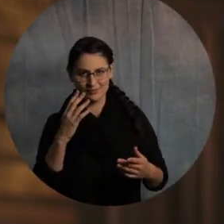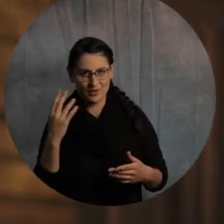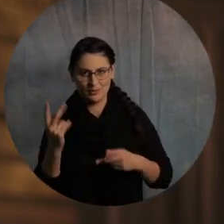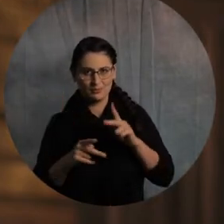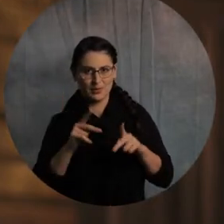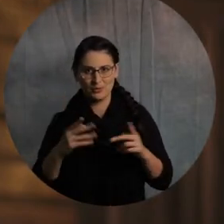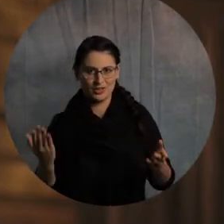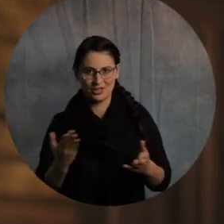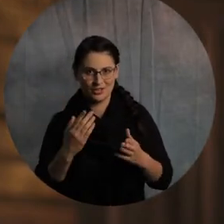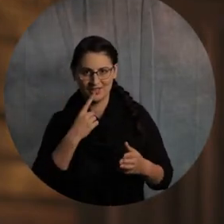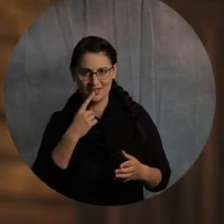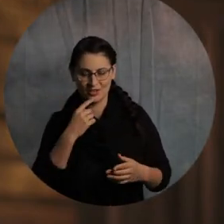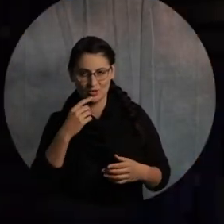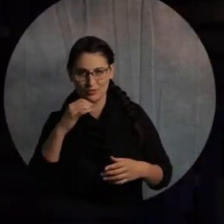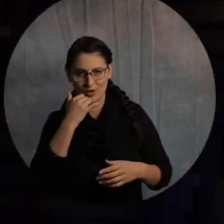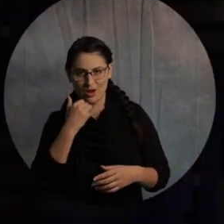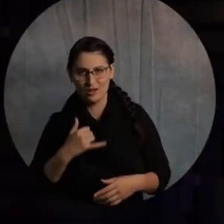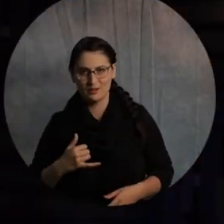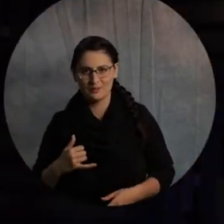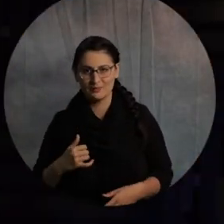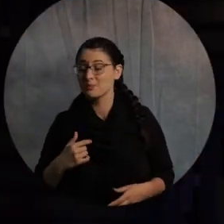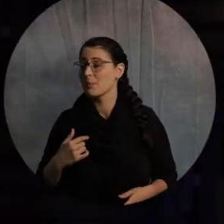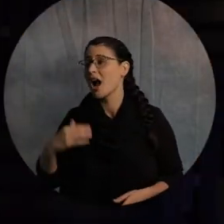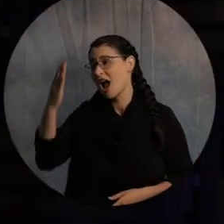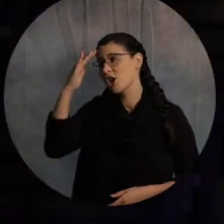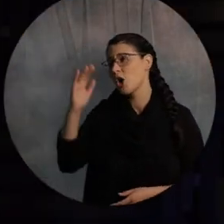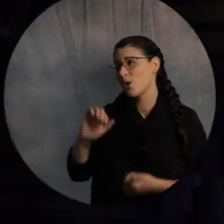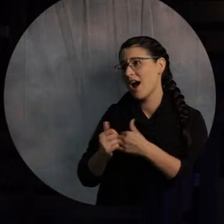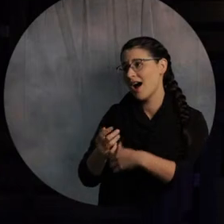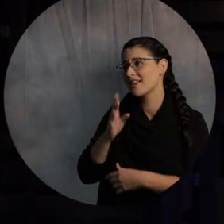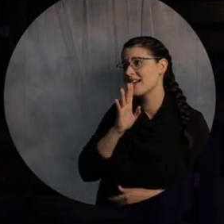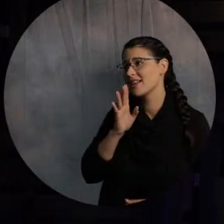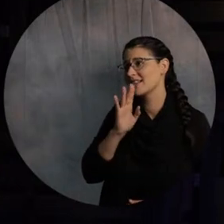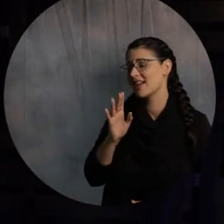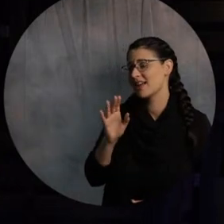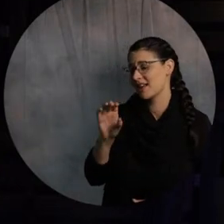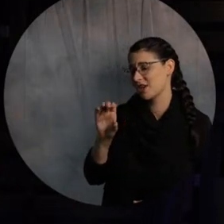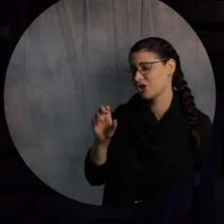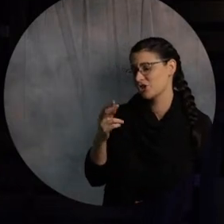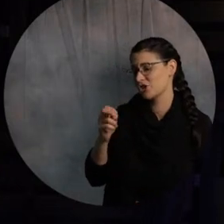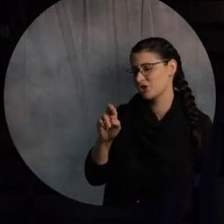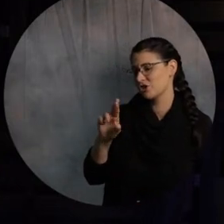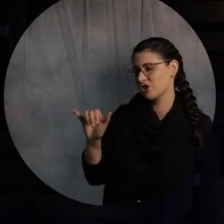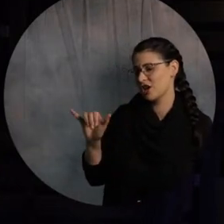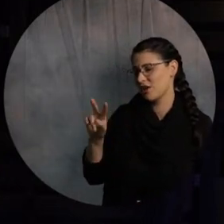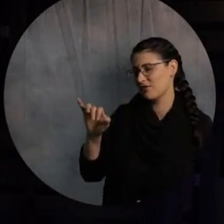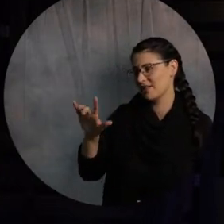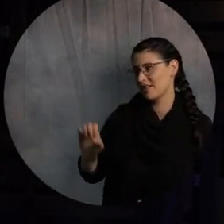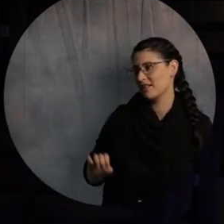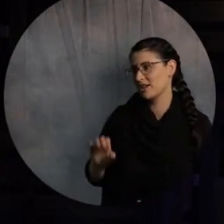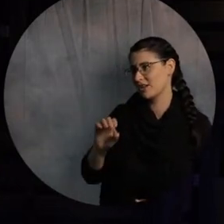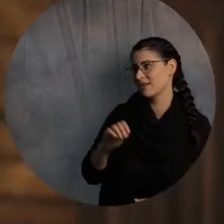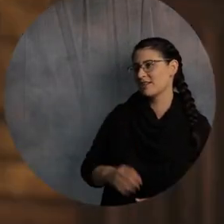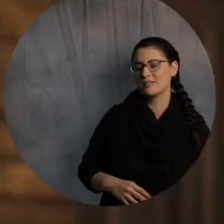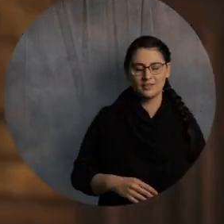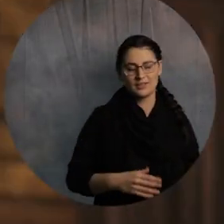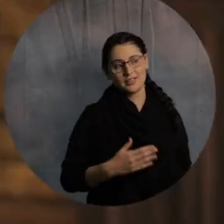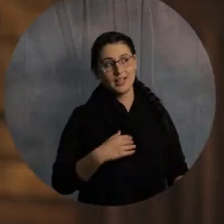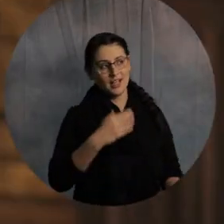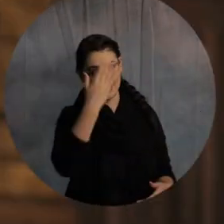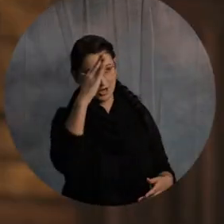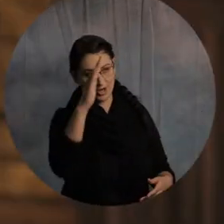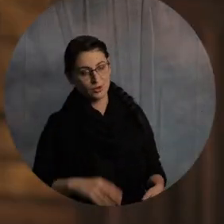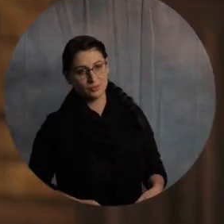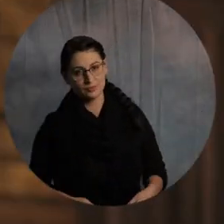but know how to say Chairville. I don't. Yeah, I don't. I have no idea. I know how to say Sundrop. So, Sarah, glad you're with us. It's awesome.